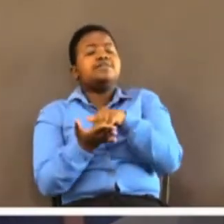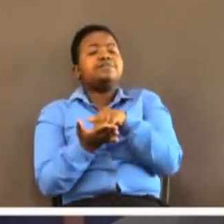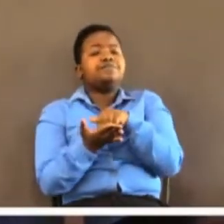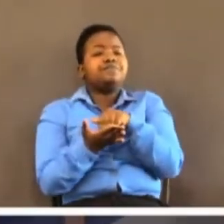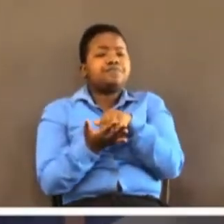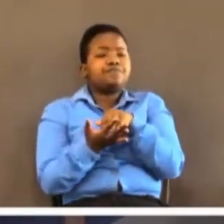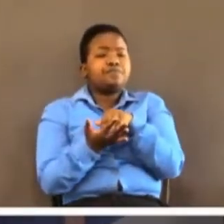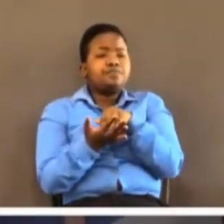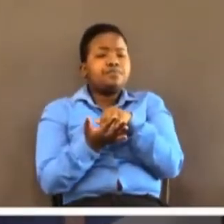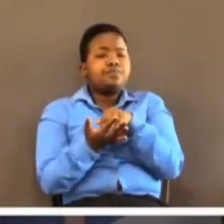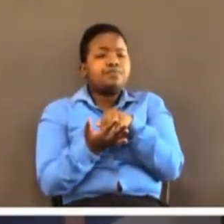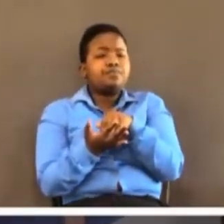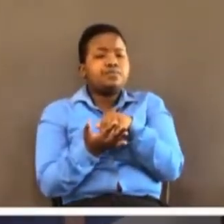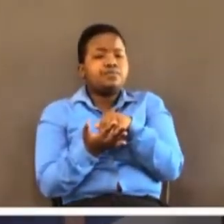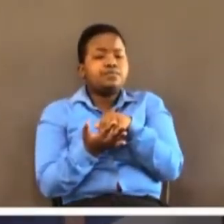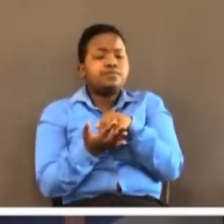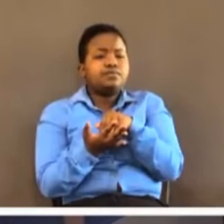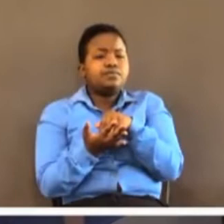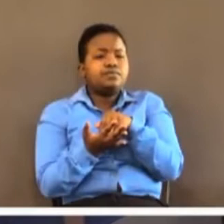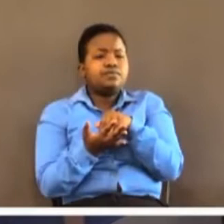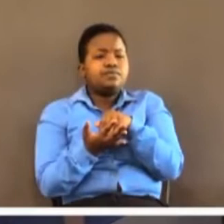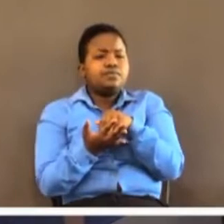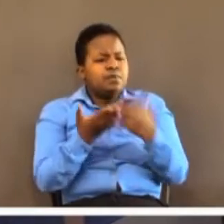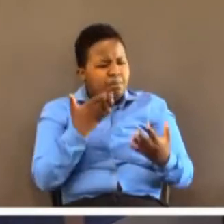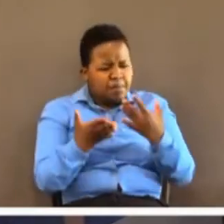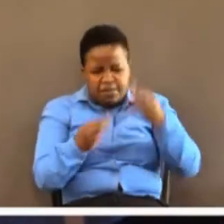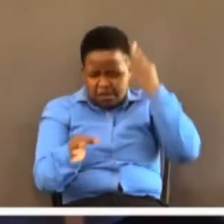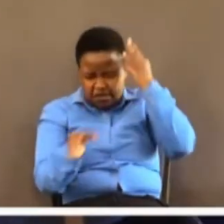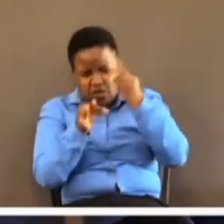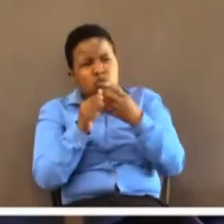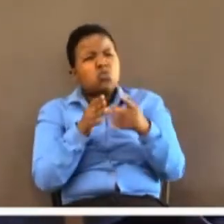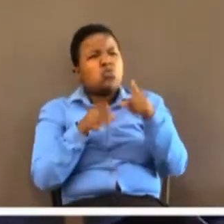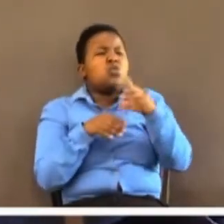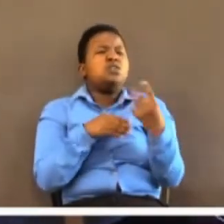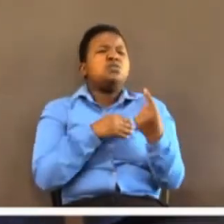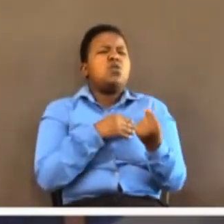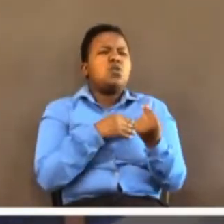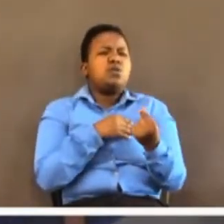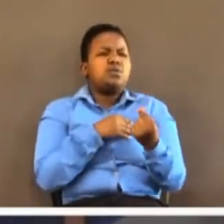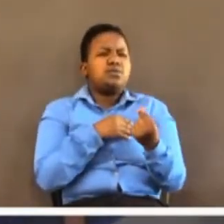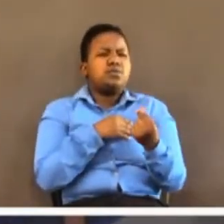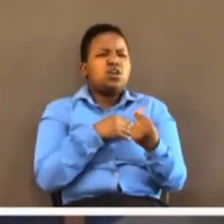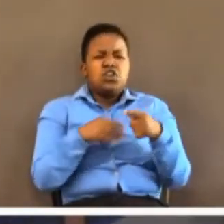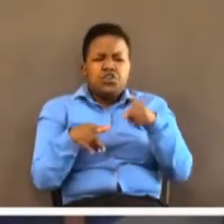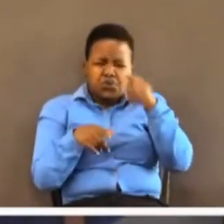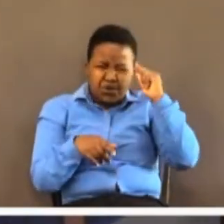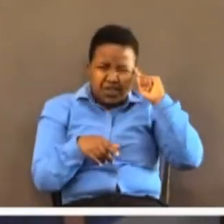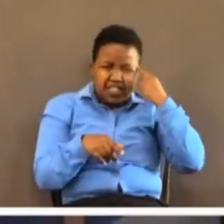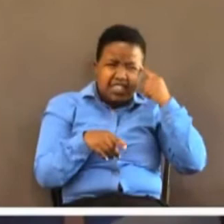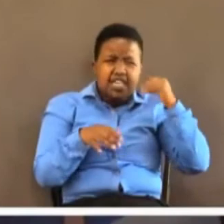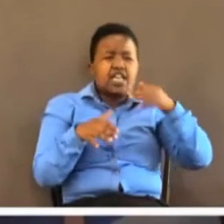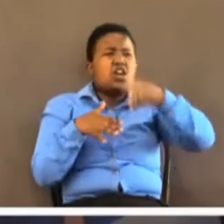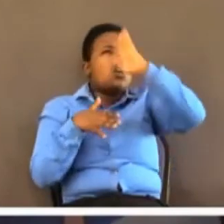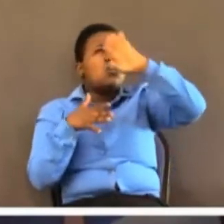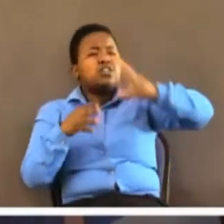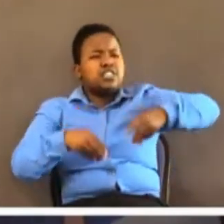You could have bladded in your faith. You could have betrayed your faith. You think that God will not accept you back.